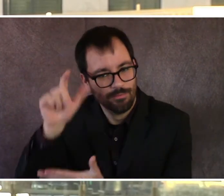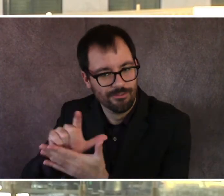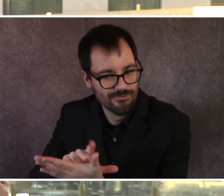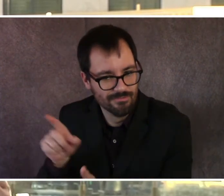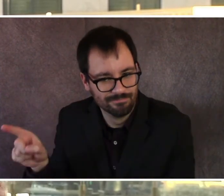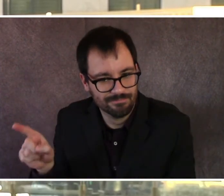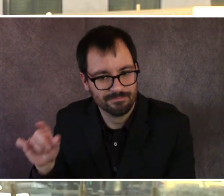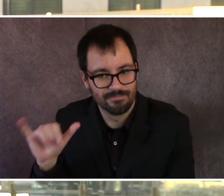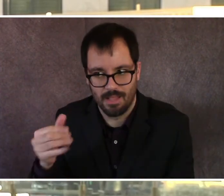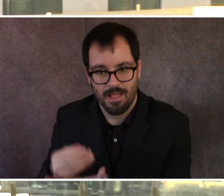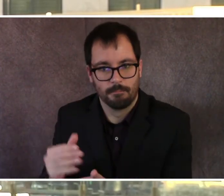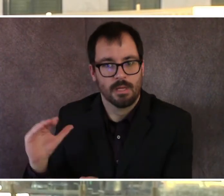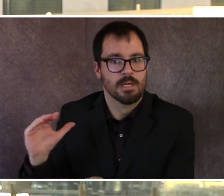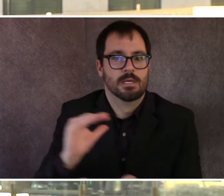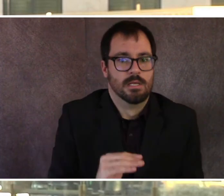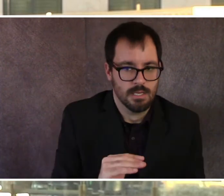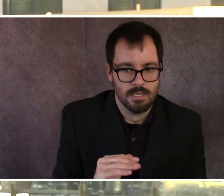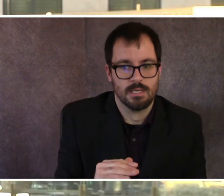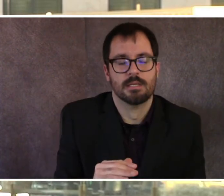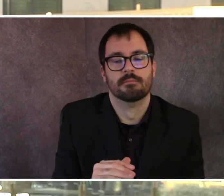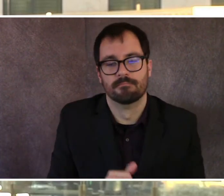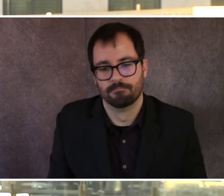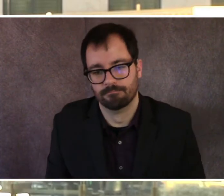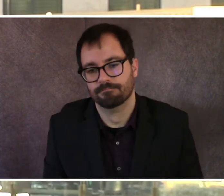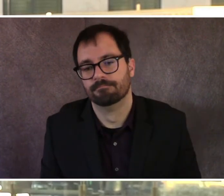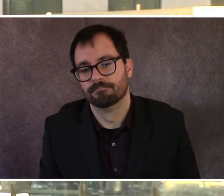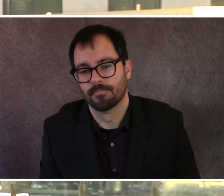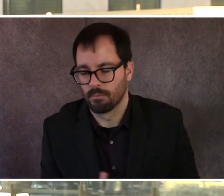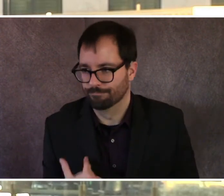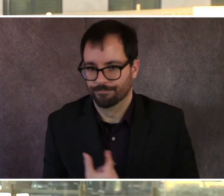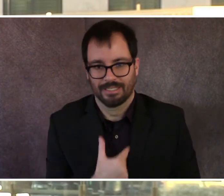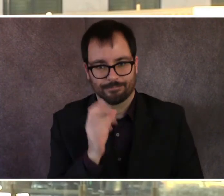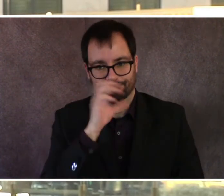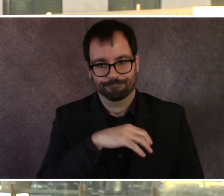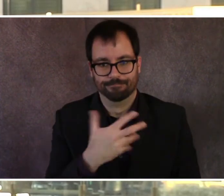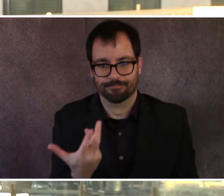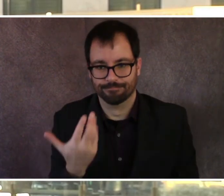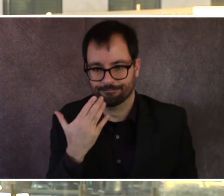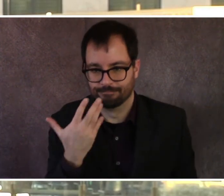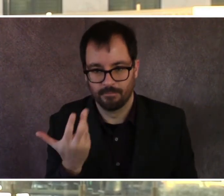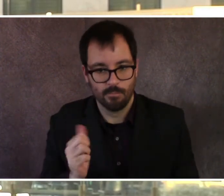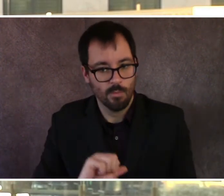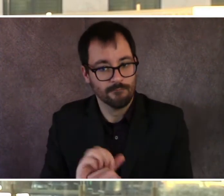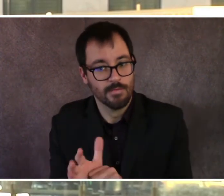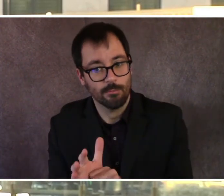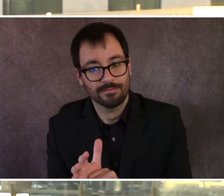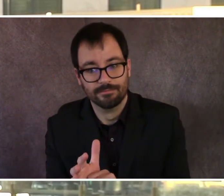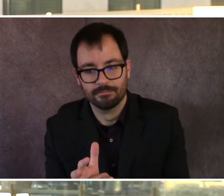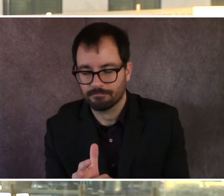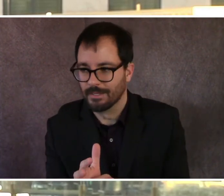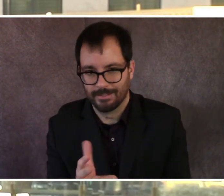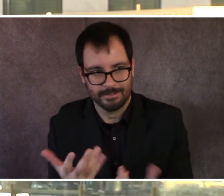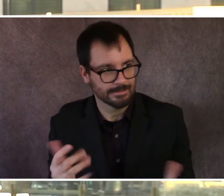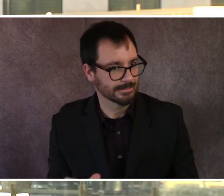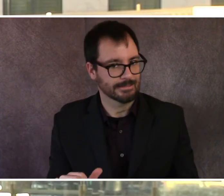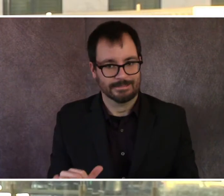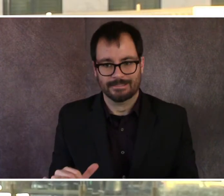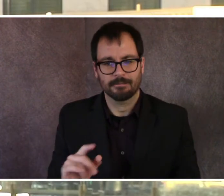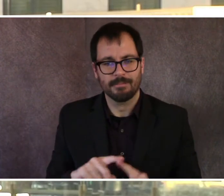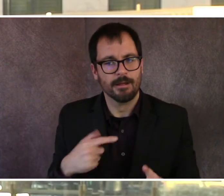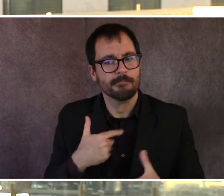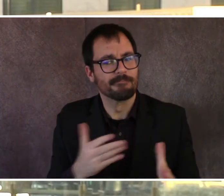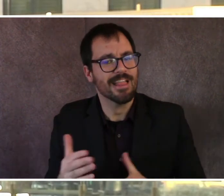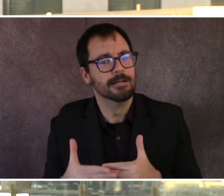very interesting position right now where it comes to coronavirus, but we want to get ahead of, um, and come up with a